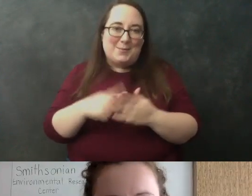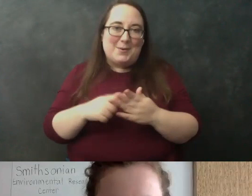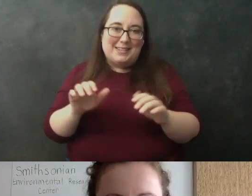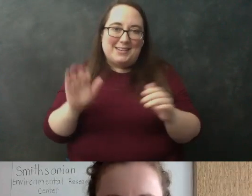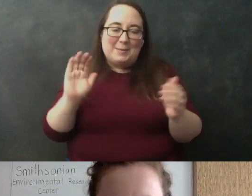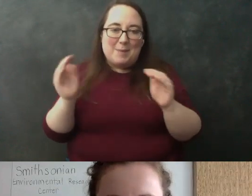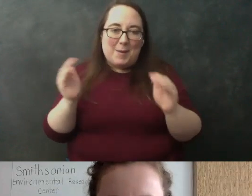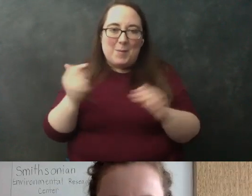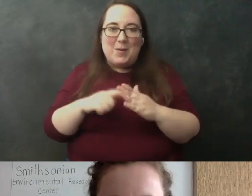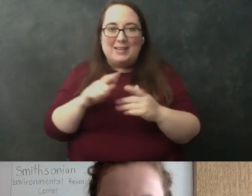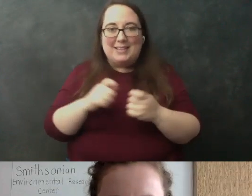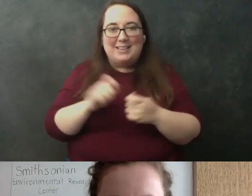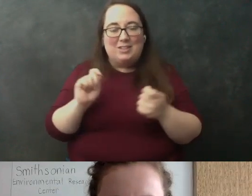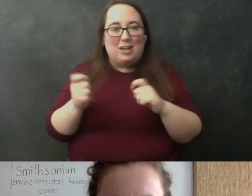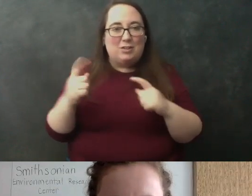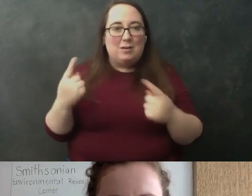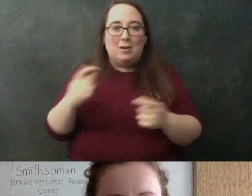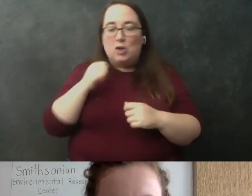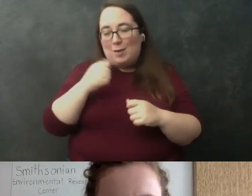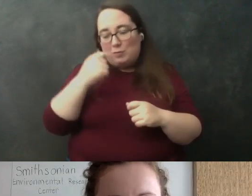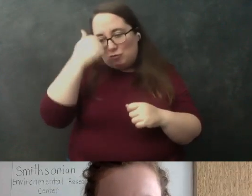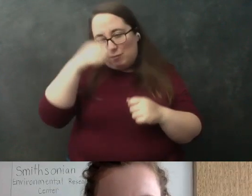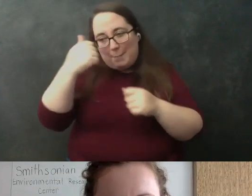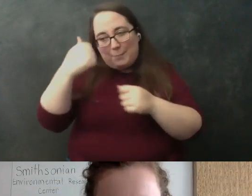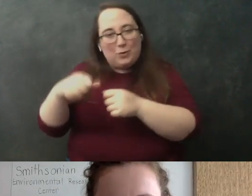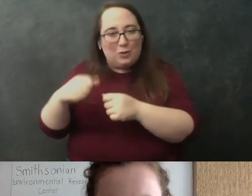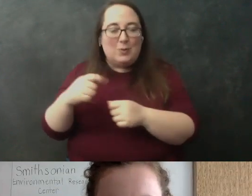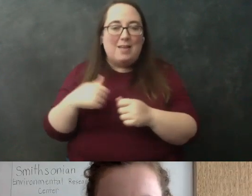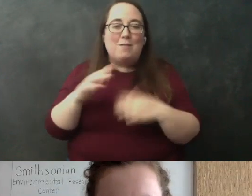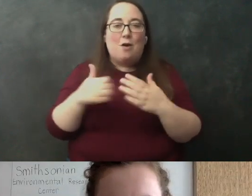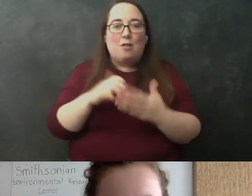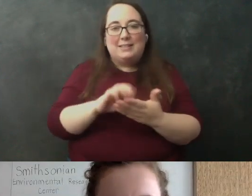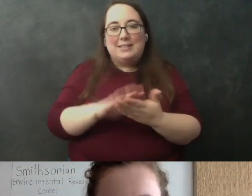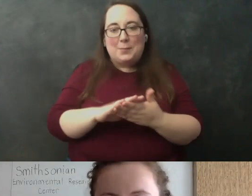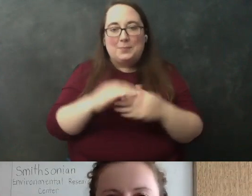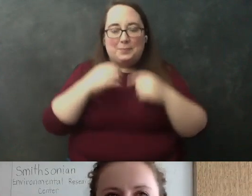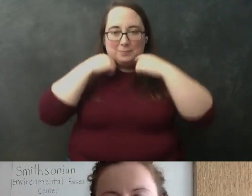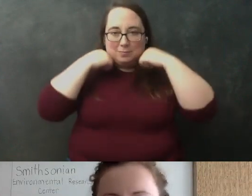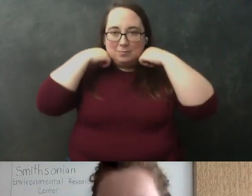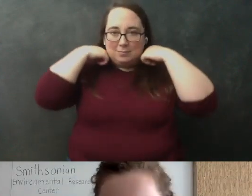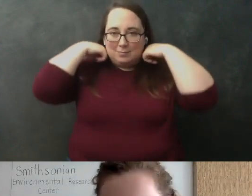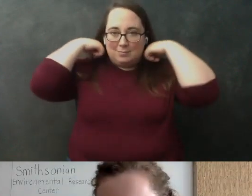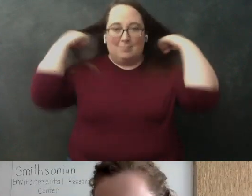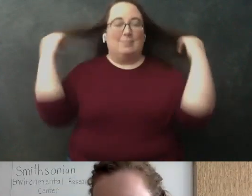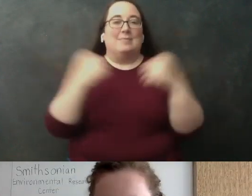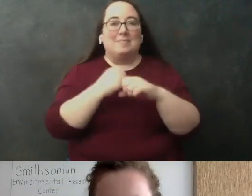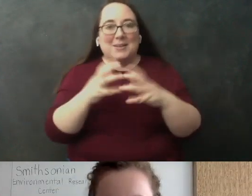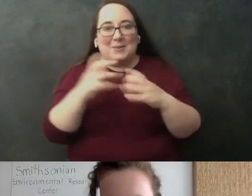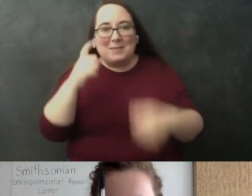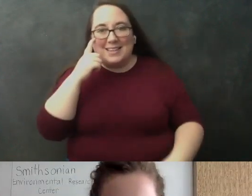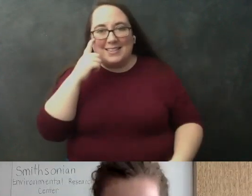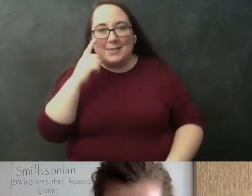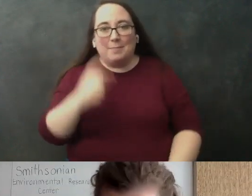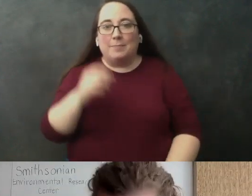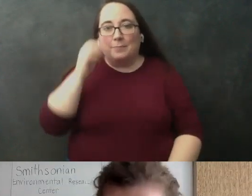see what exactly changed over time you won't have to just rely on your memory you'll have it all written down that makes that makes sense which is why i'm